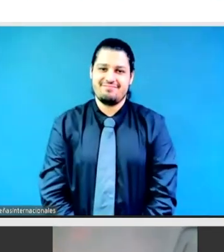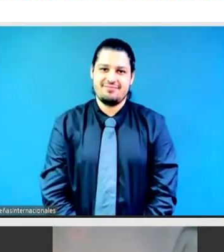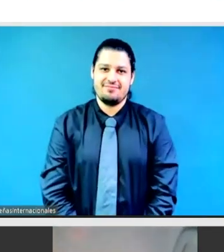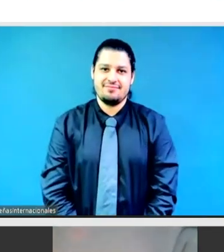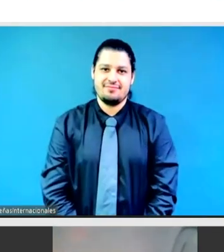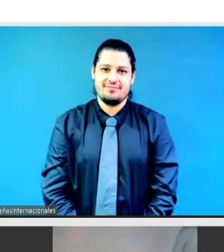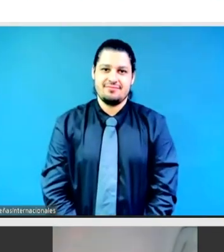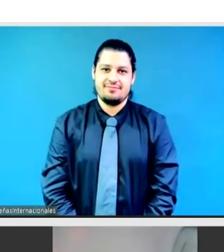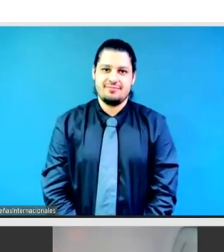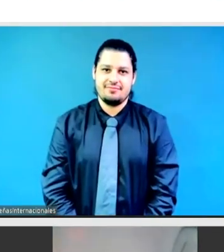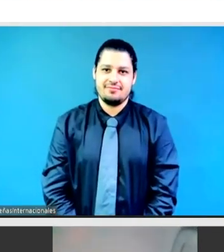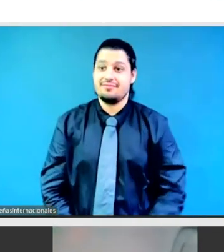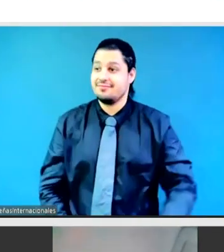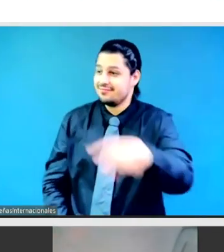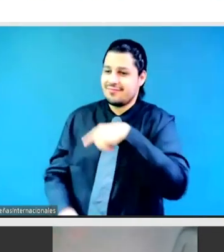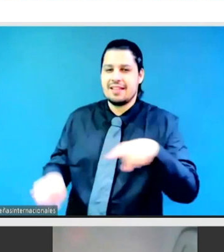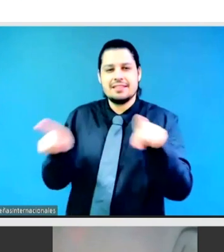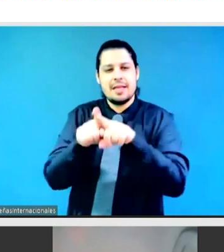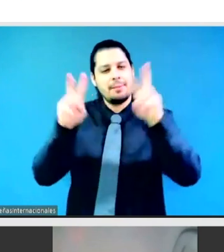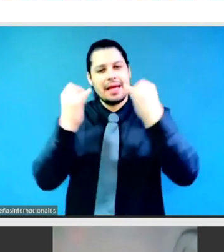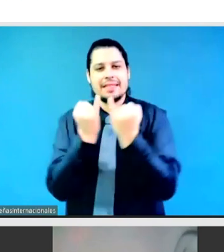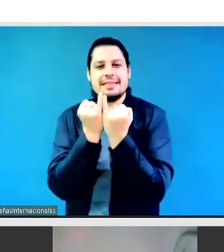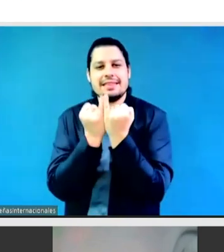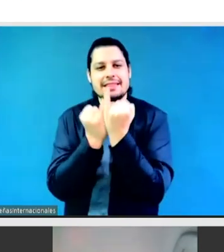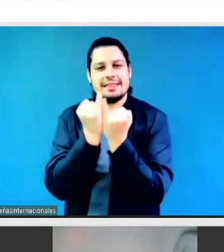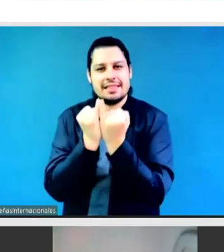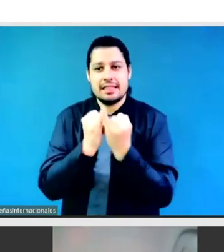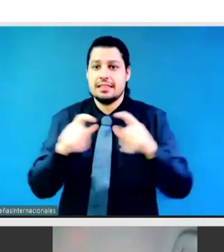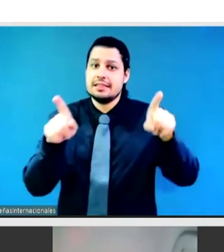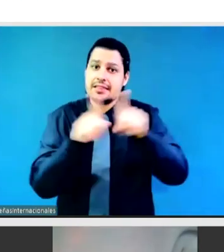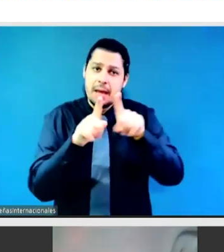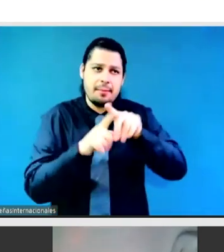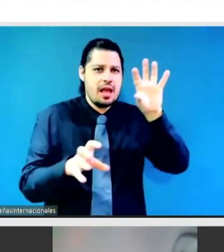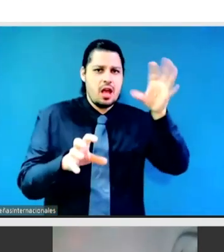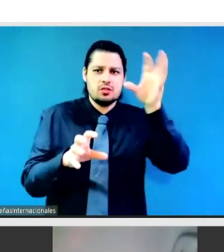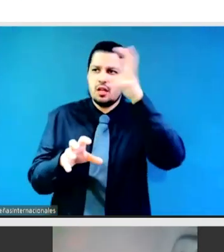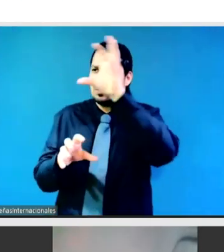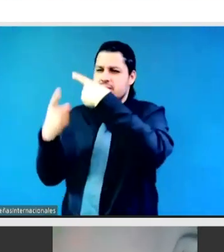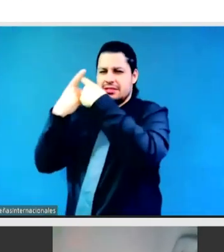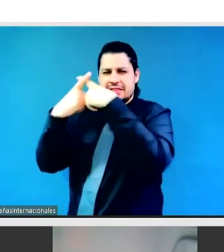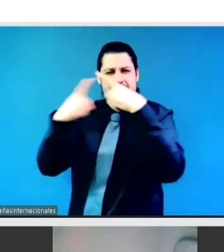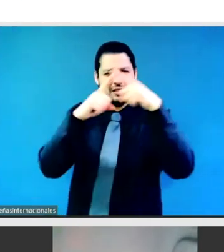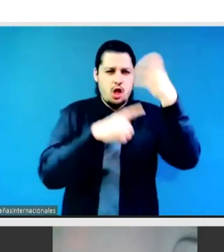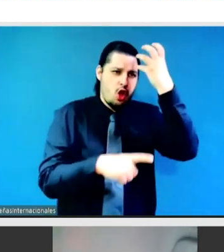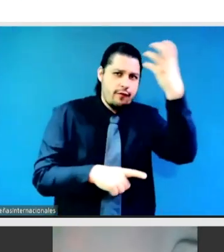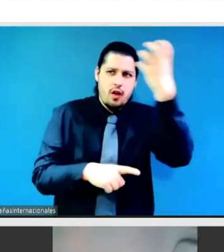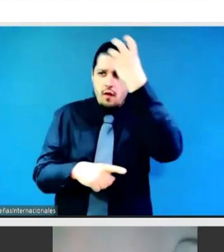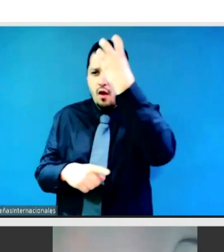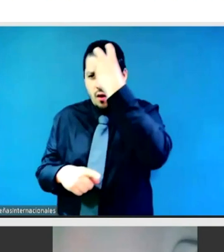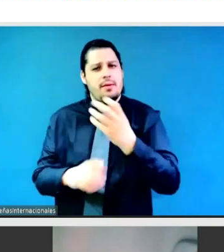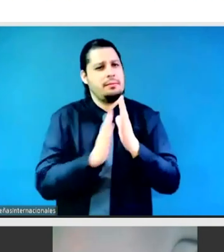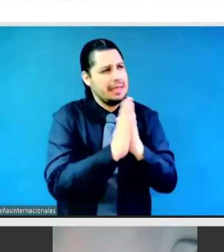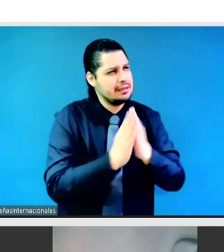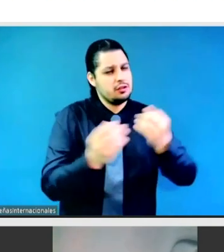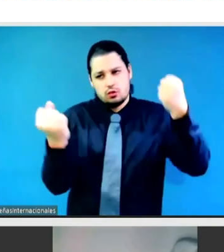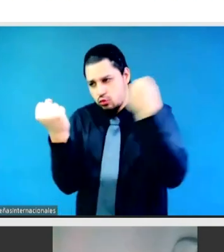supporting the feminist movement and we are ready to support the feminist and we are still doing it. And all those programs